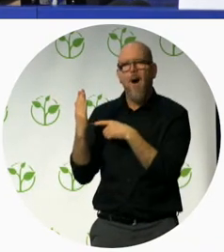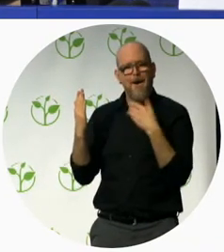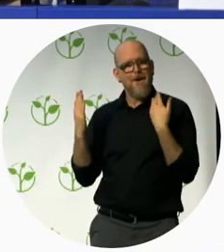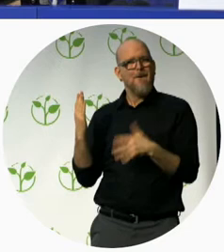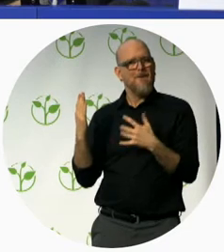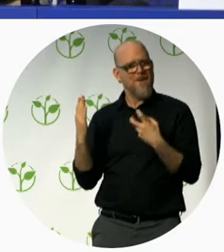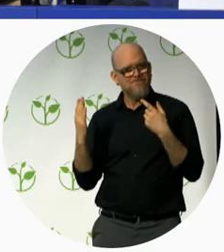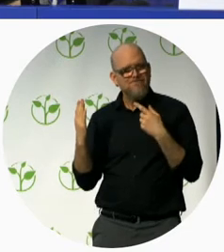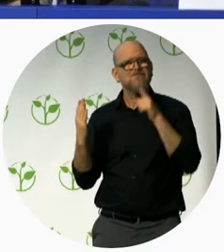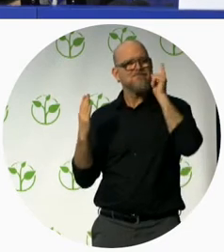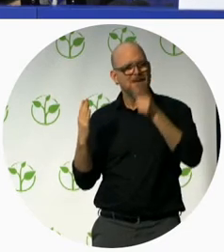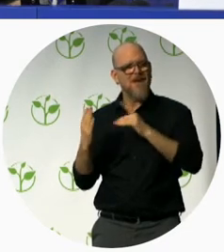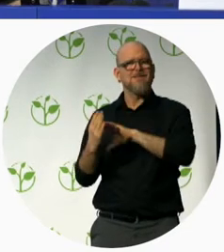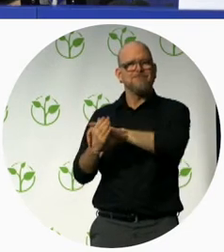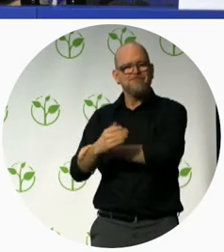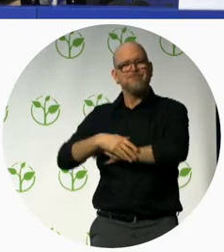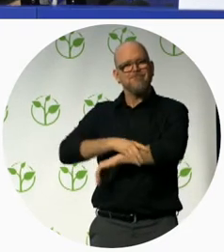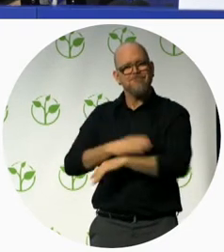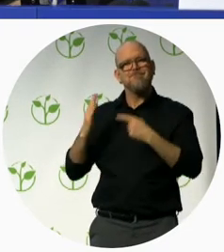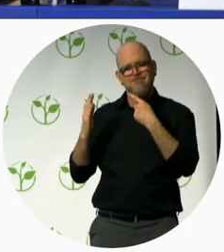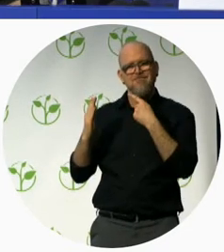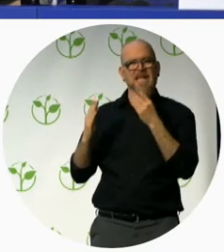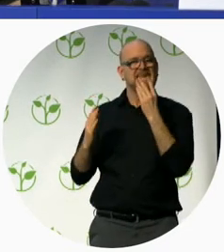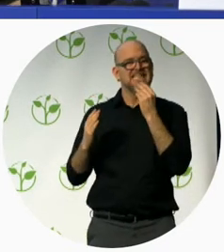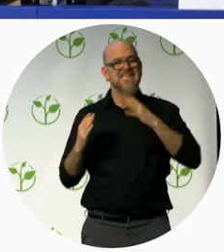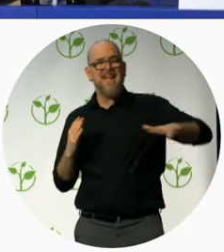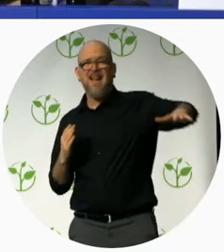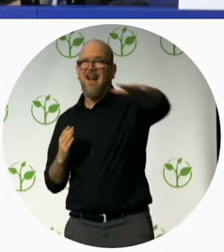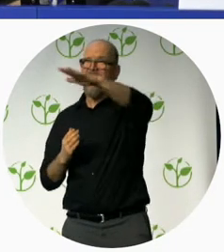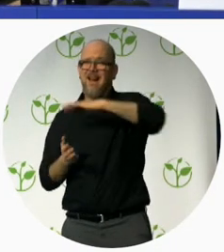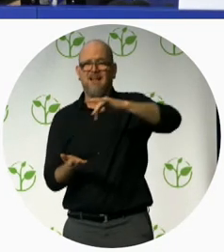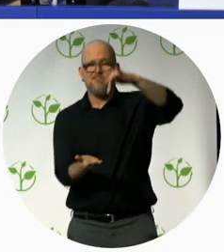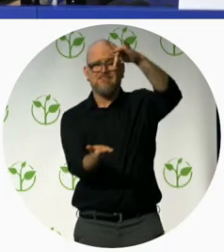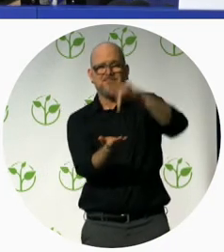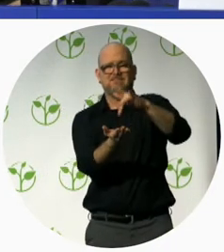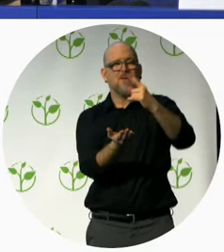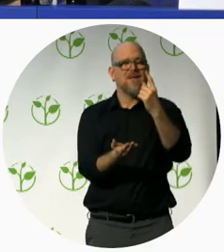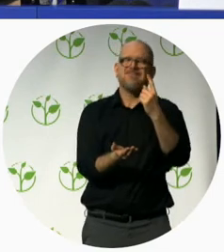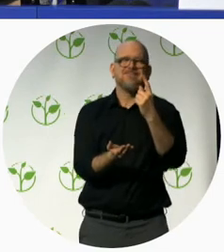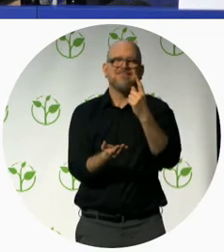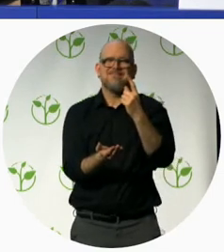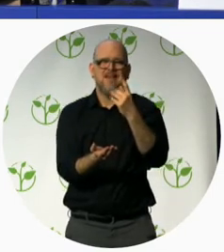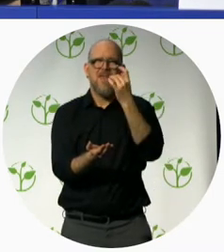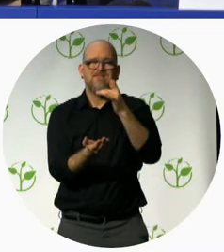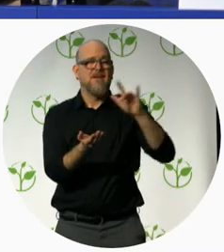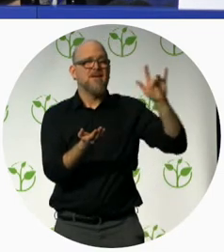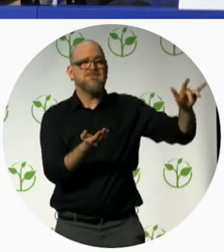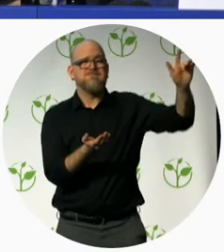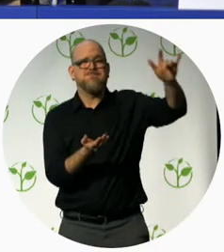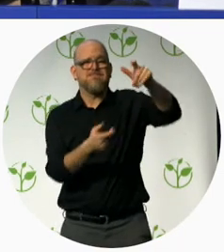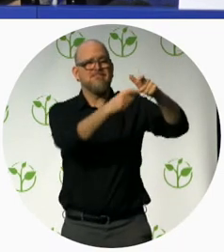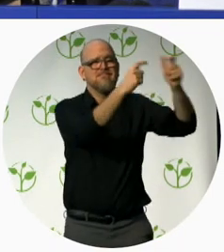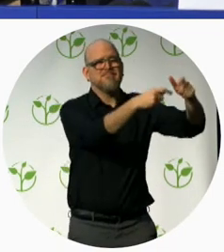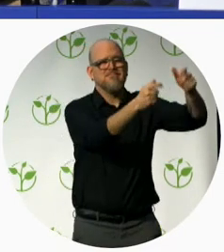service animals were permitted in most places in Israel the problem was that there were no official government policy regulation nor